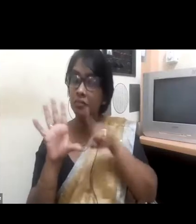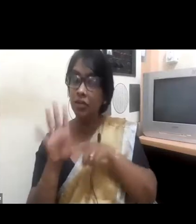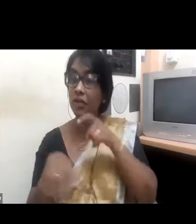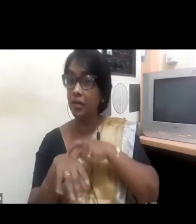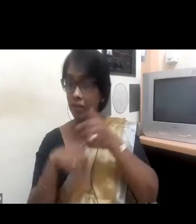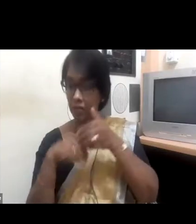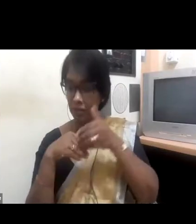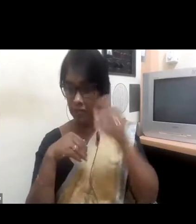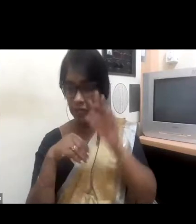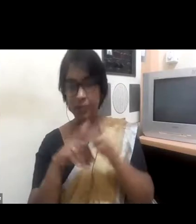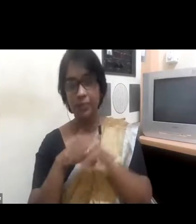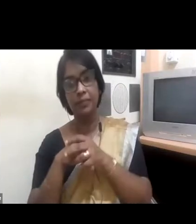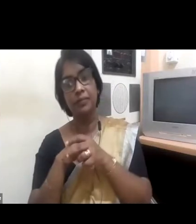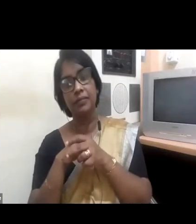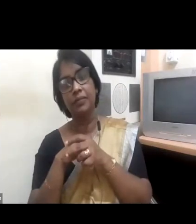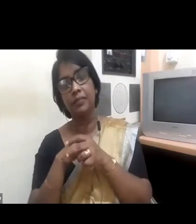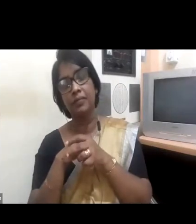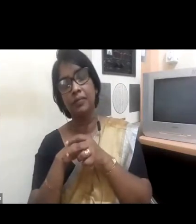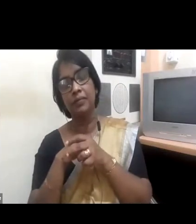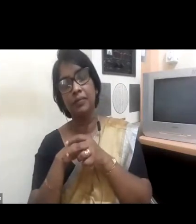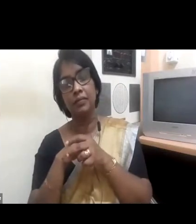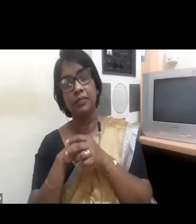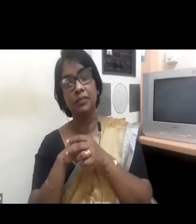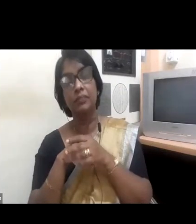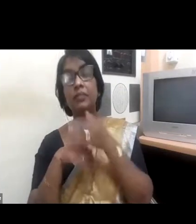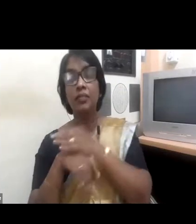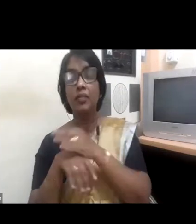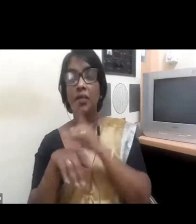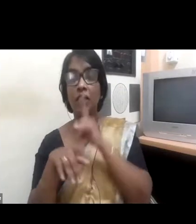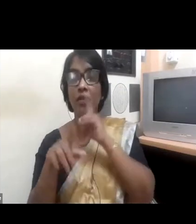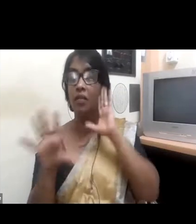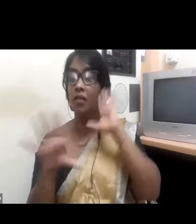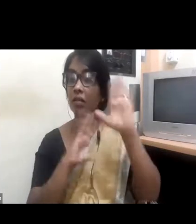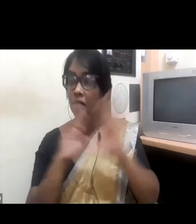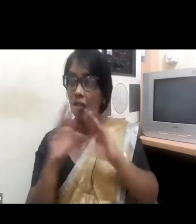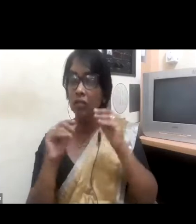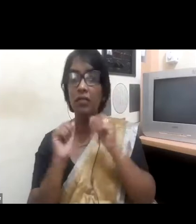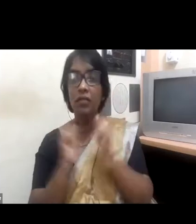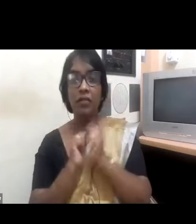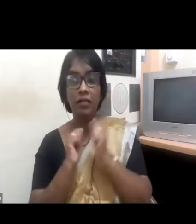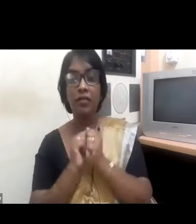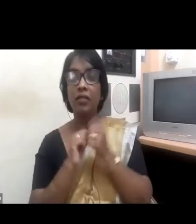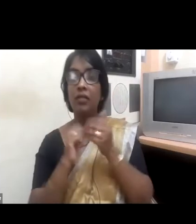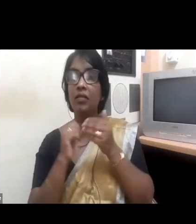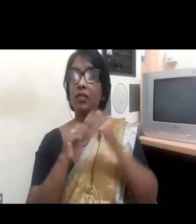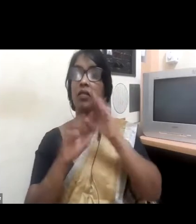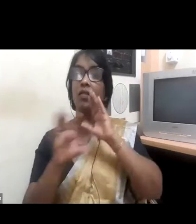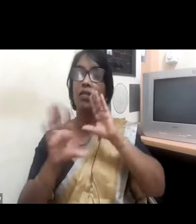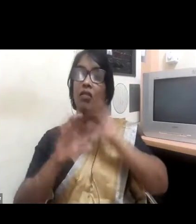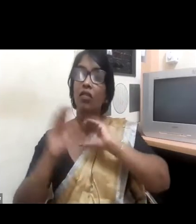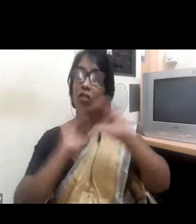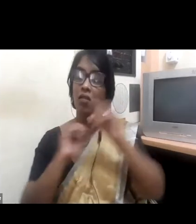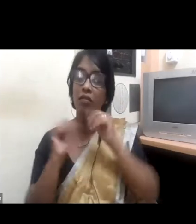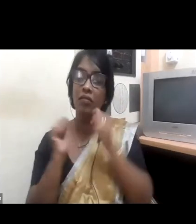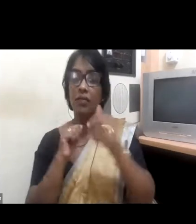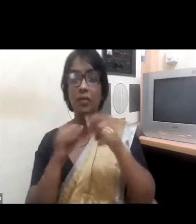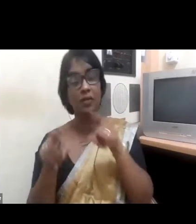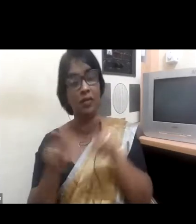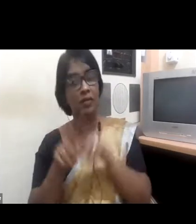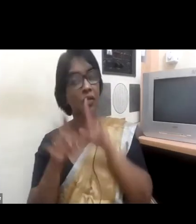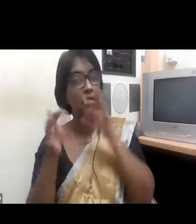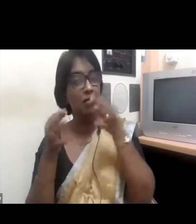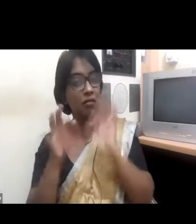communication program in our company. We need to be very clear that we are not